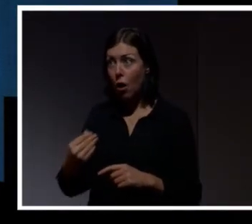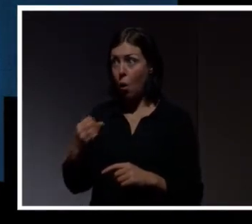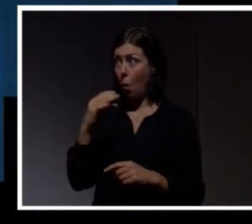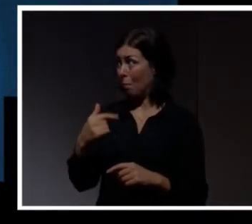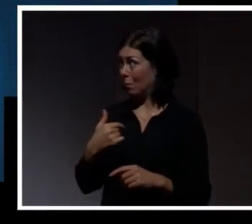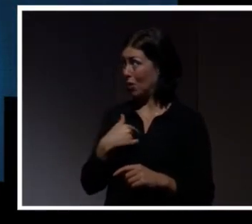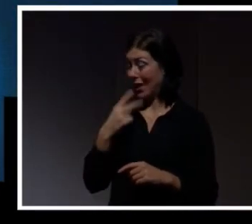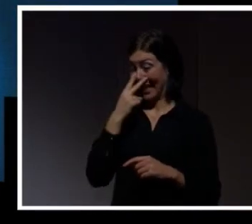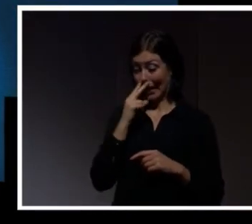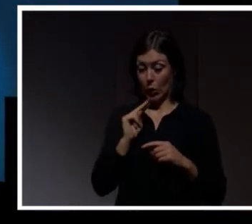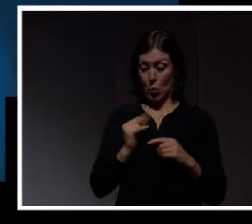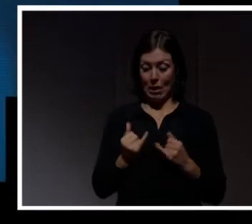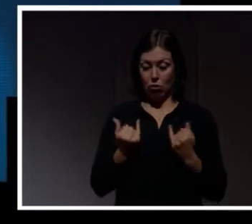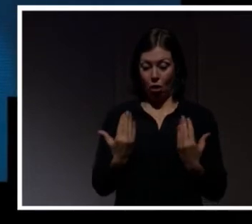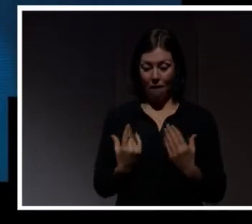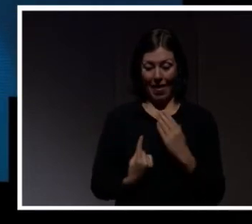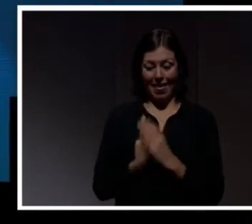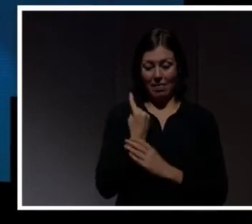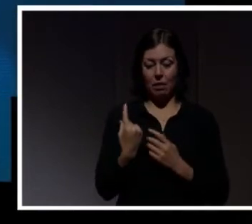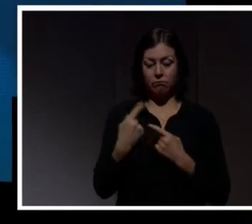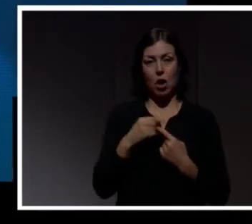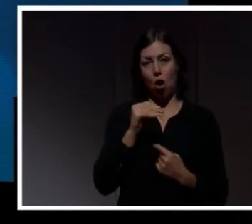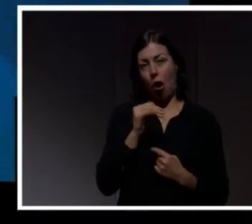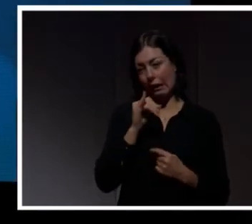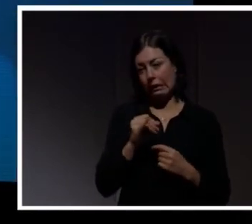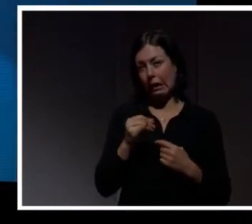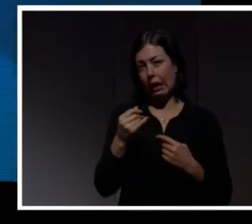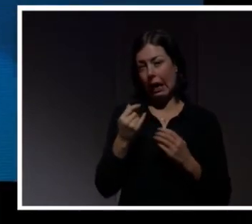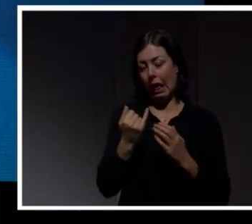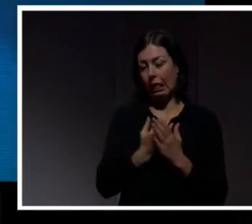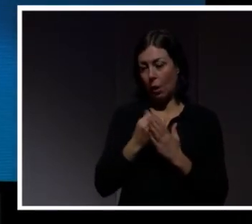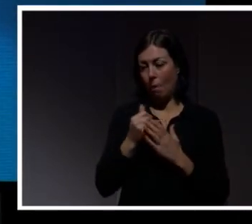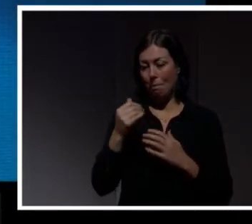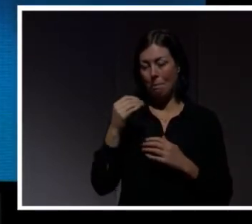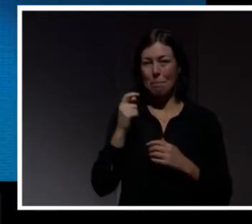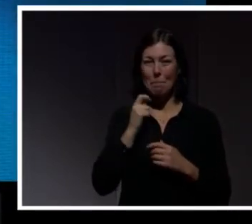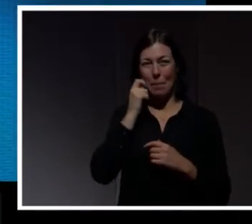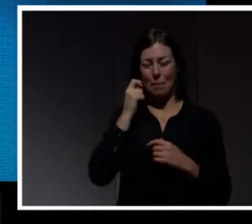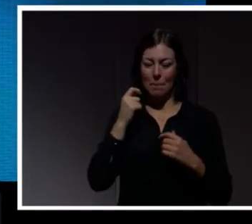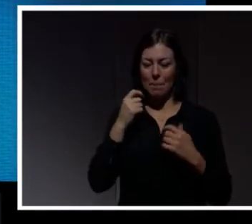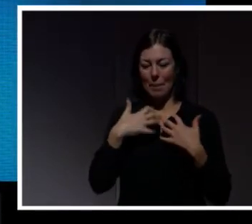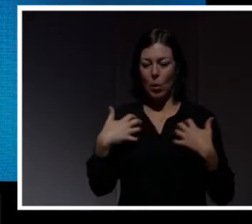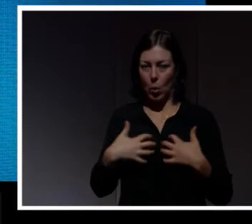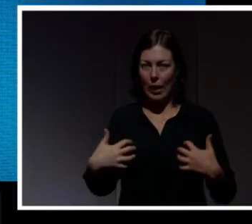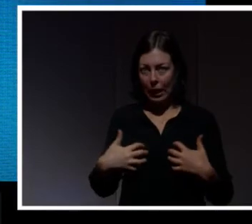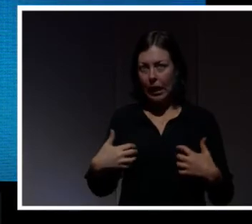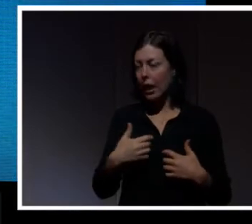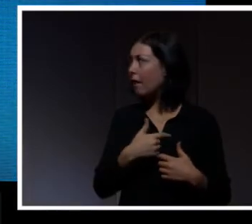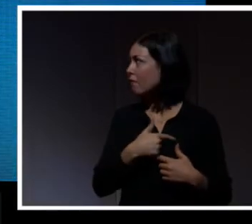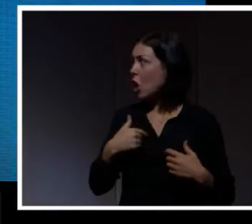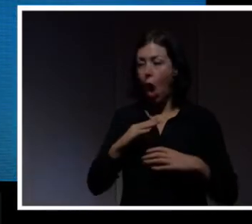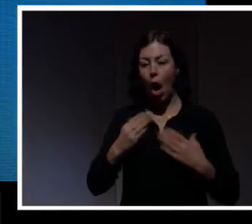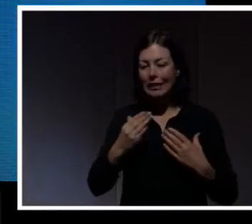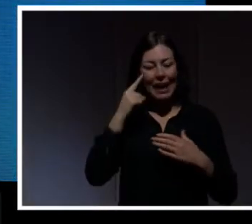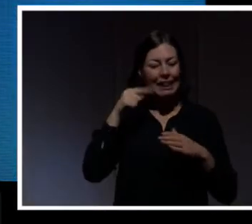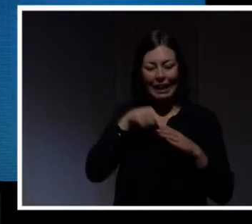we are in AI today, in biology. We can't have the intelligence of a dog, we don't have the intelligence of an insect, we